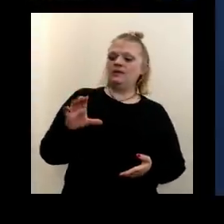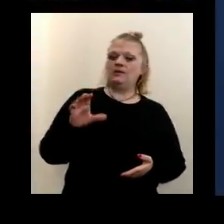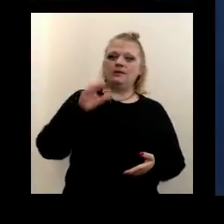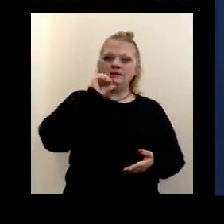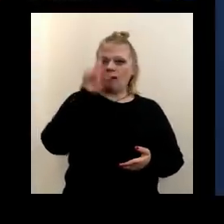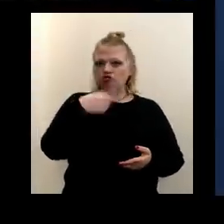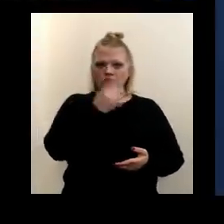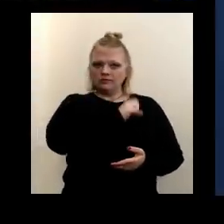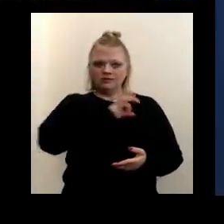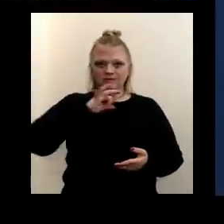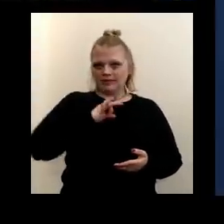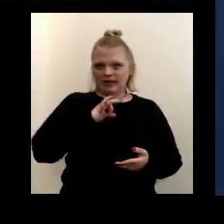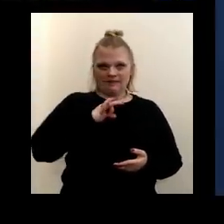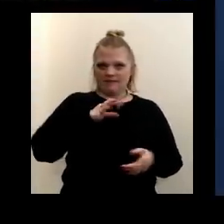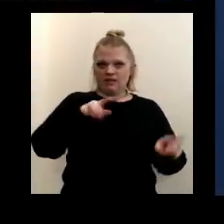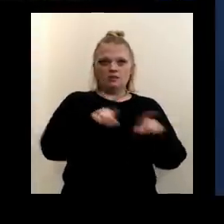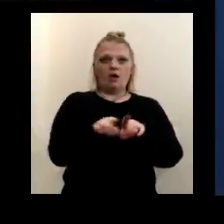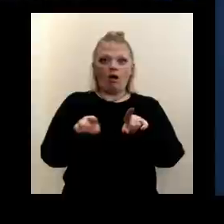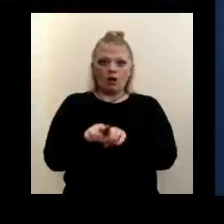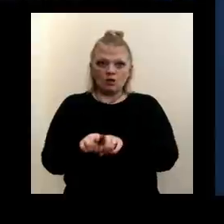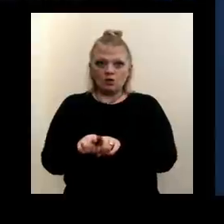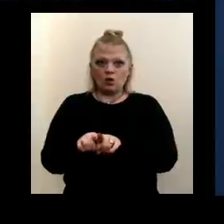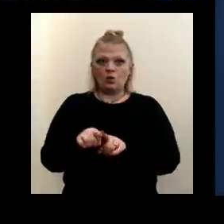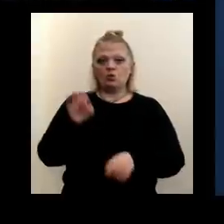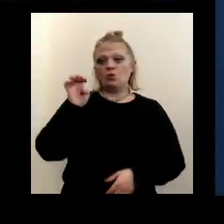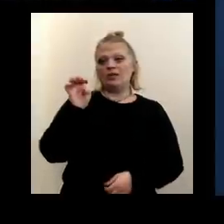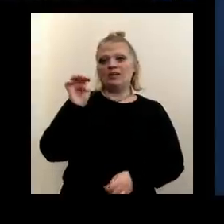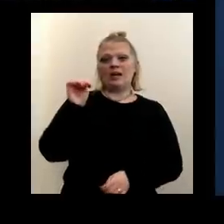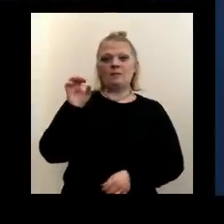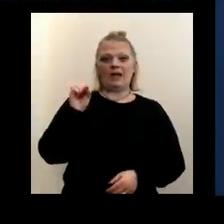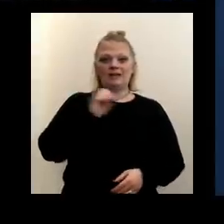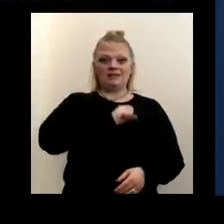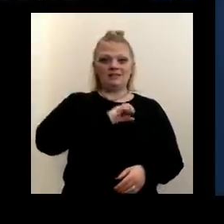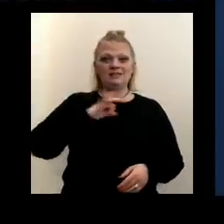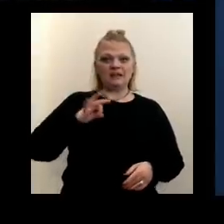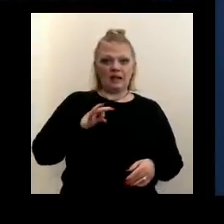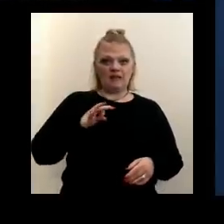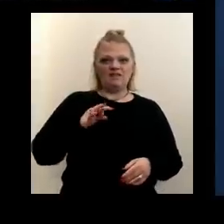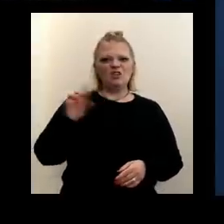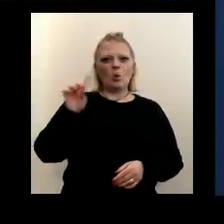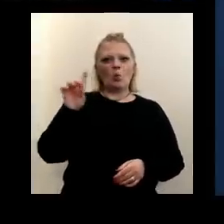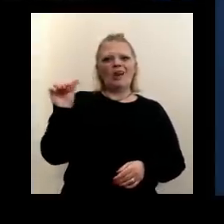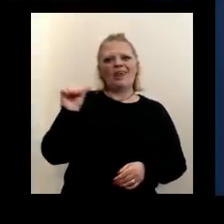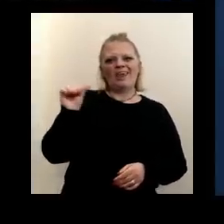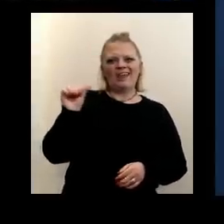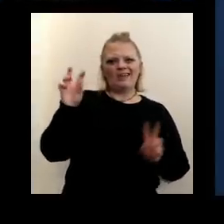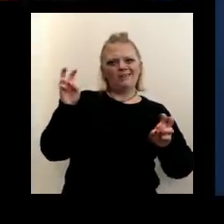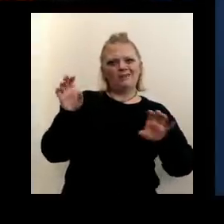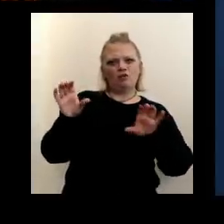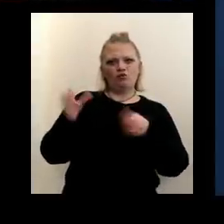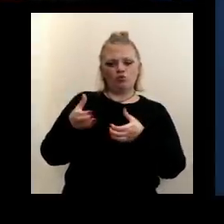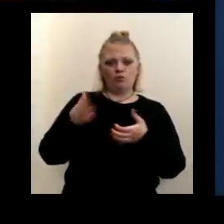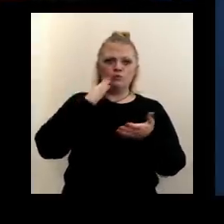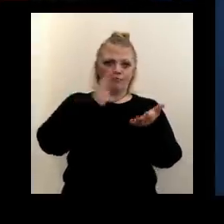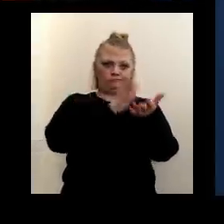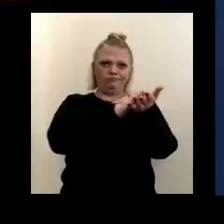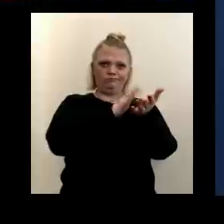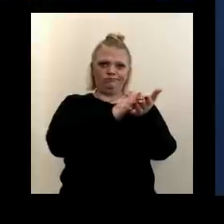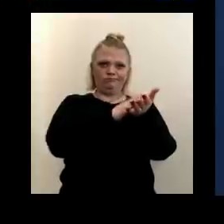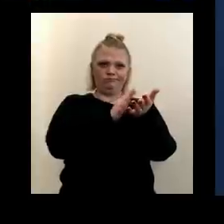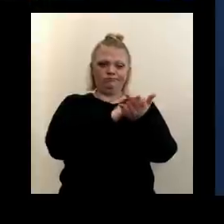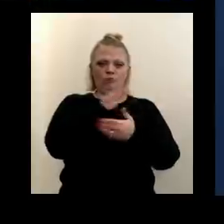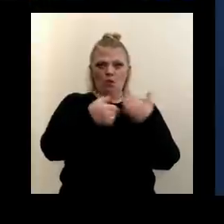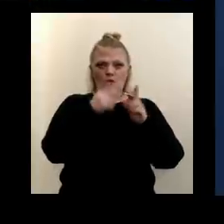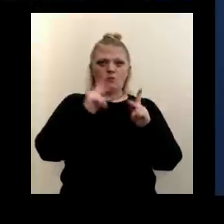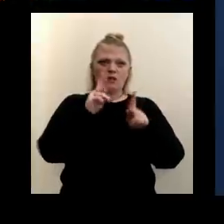doses to its staff. It's also doing it to EMS personnel as part of the 1A group. So I want to commend all those that are out there working very